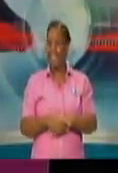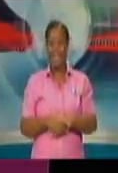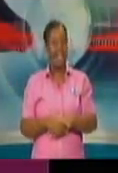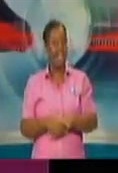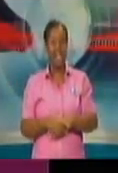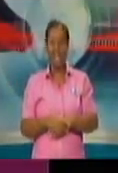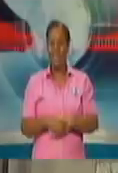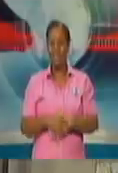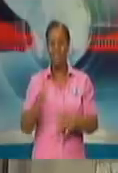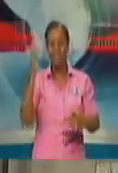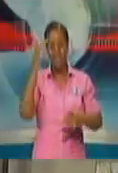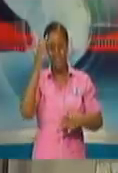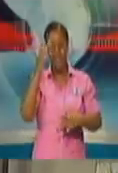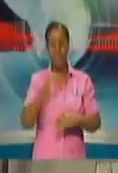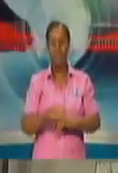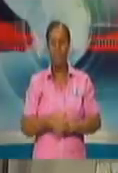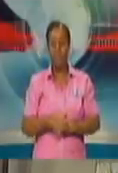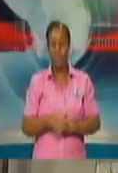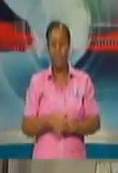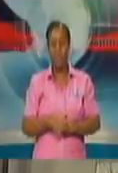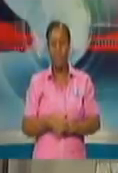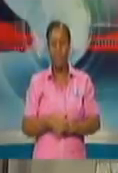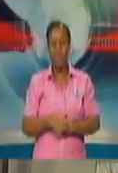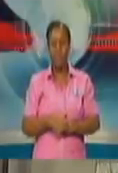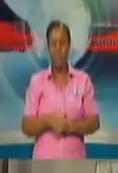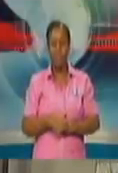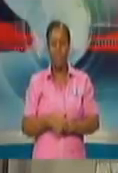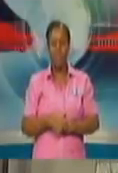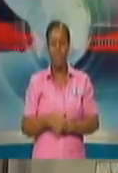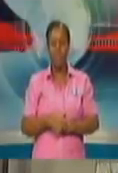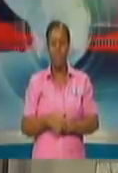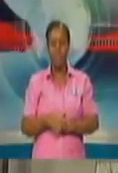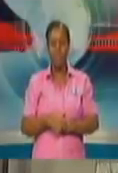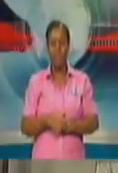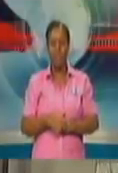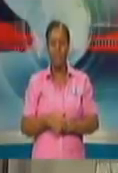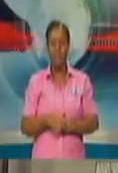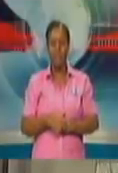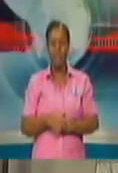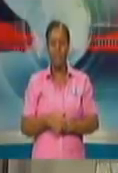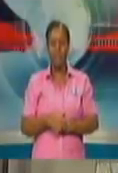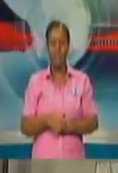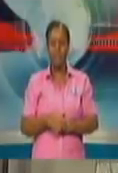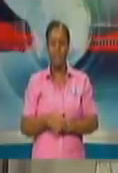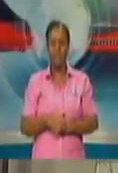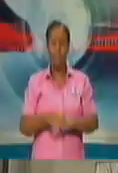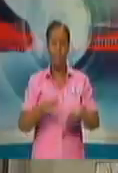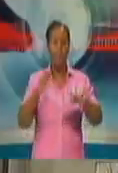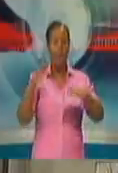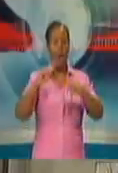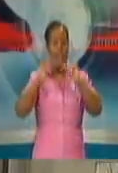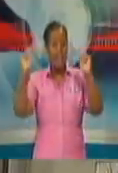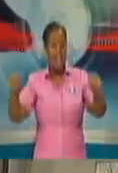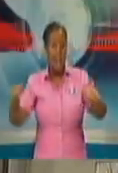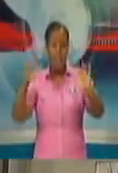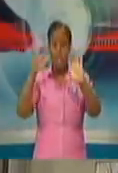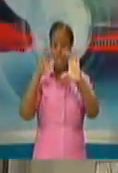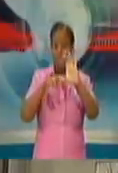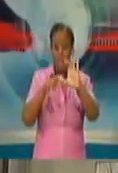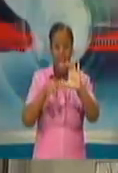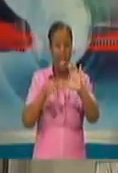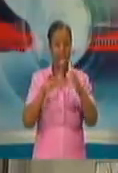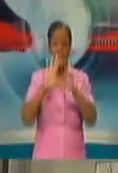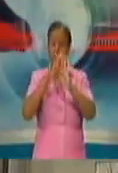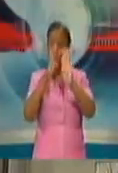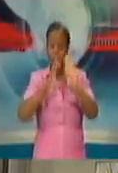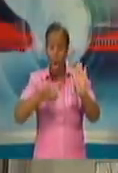So all hard surfaces don't do that. And that is how we adapt to the virus and adopt